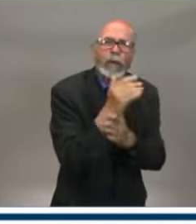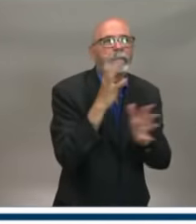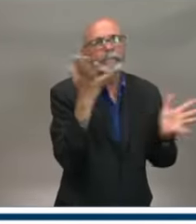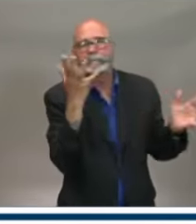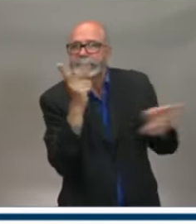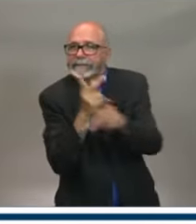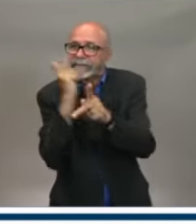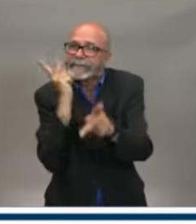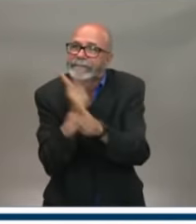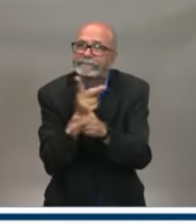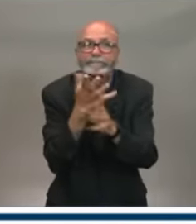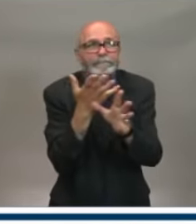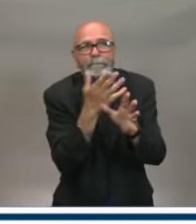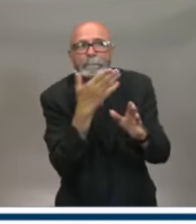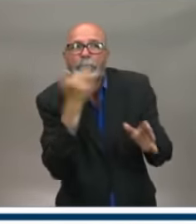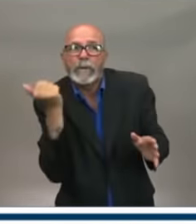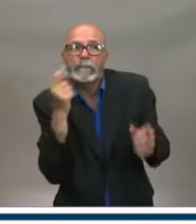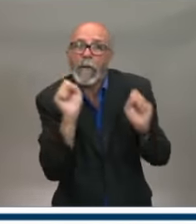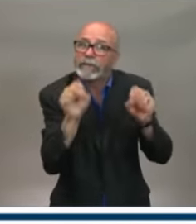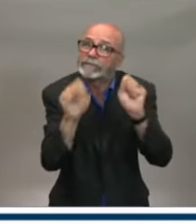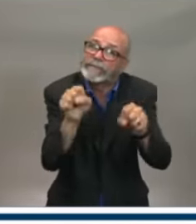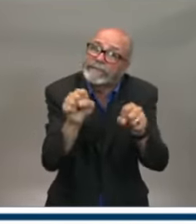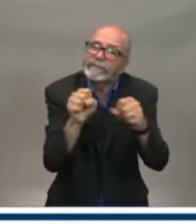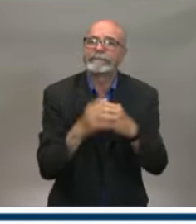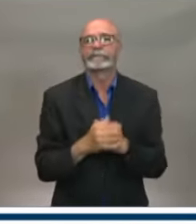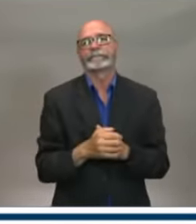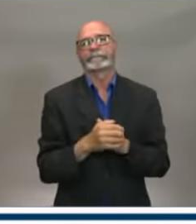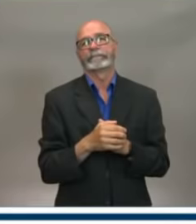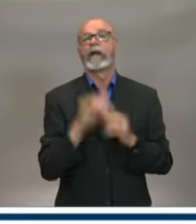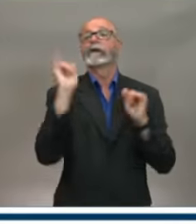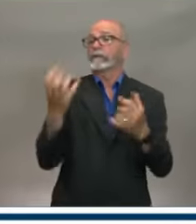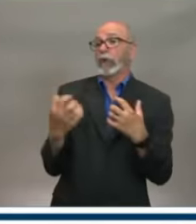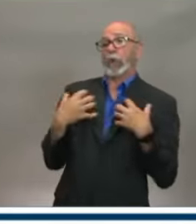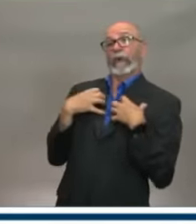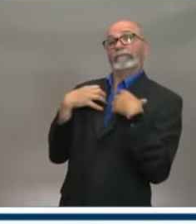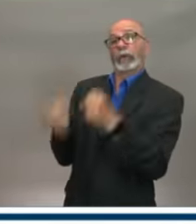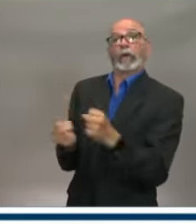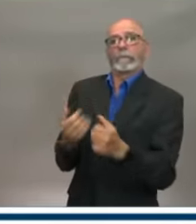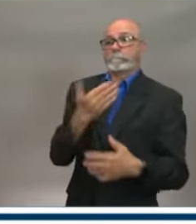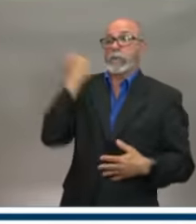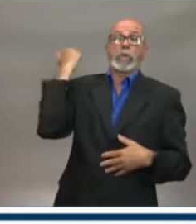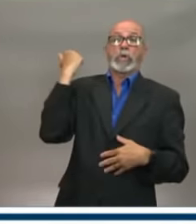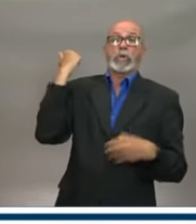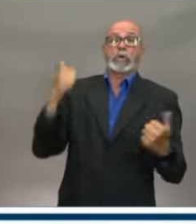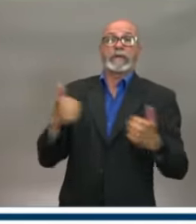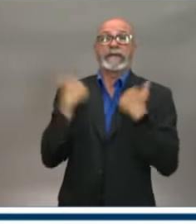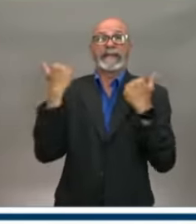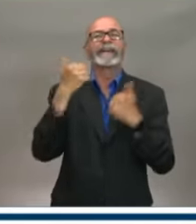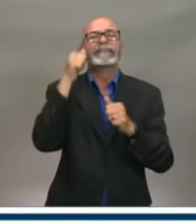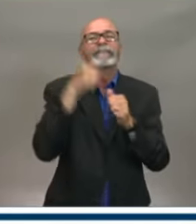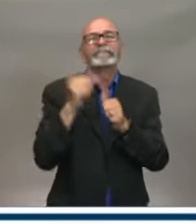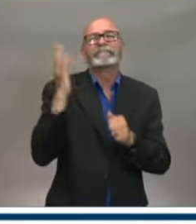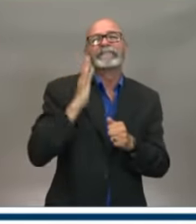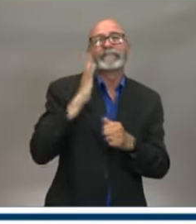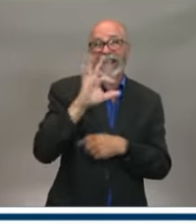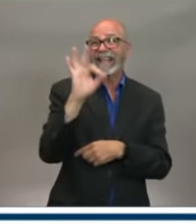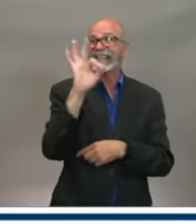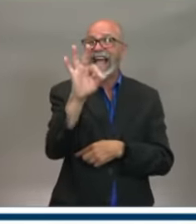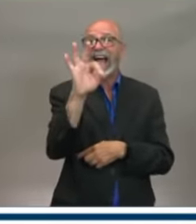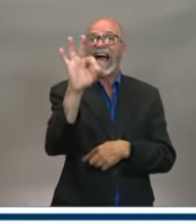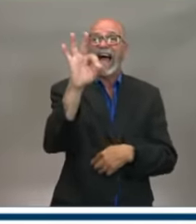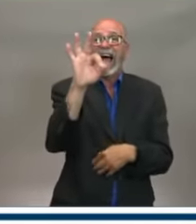ongoing process, the number of recovered cases has been reduced by one from 976 to 975.